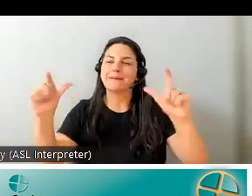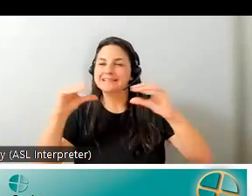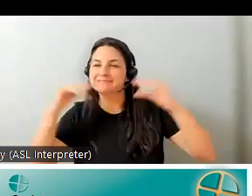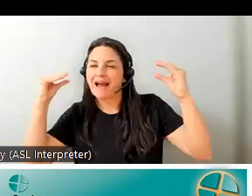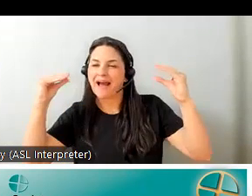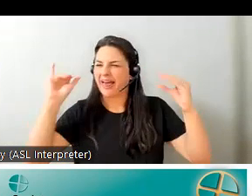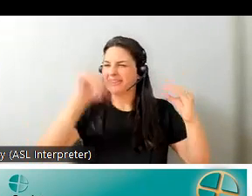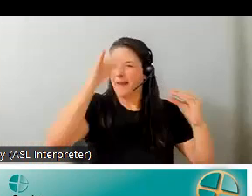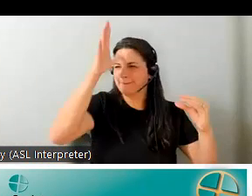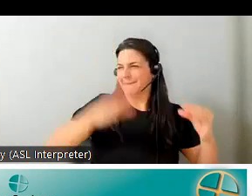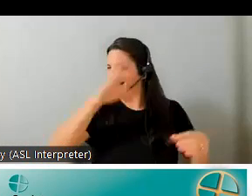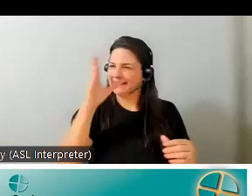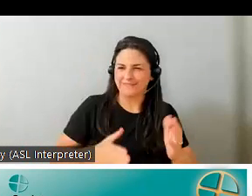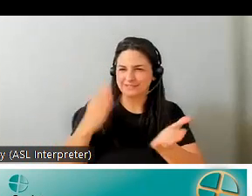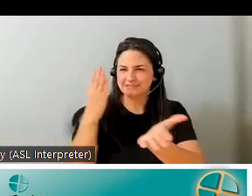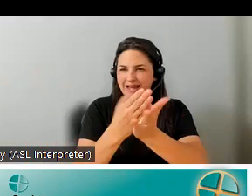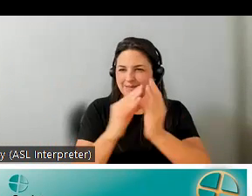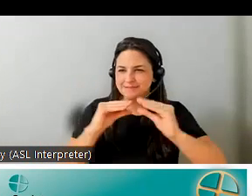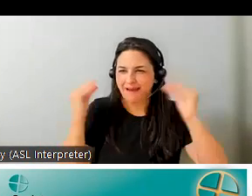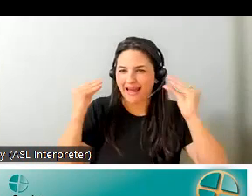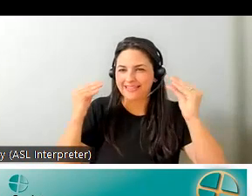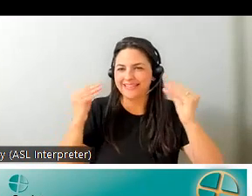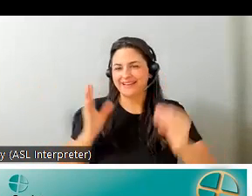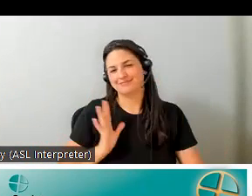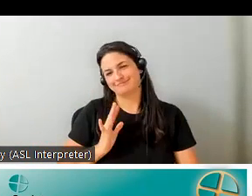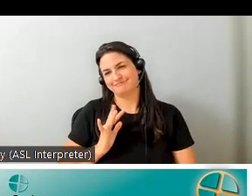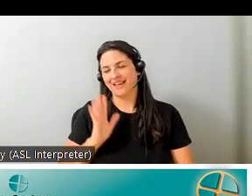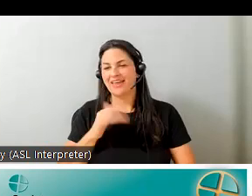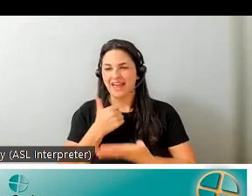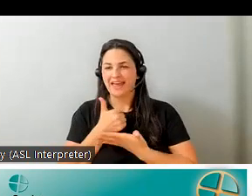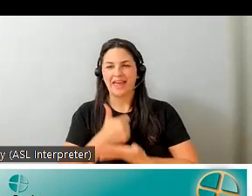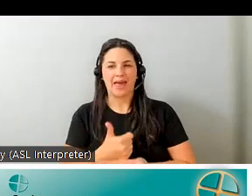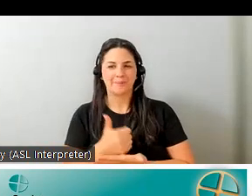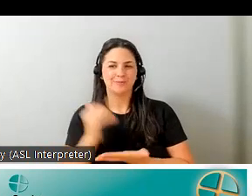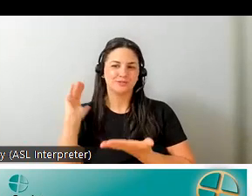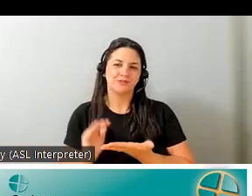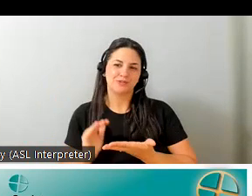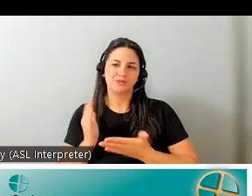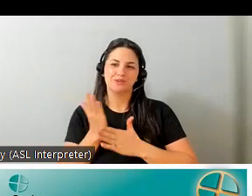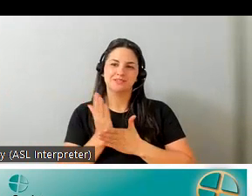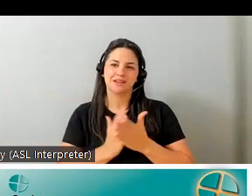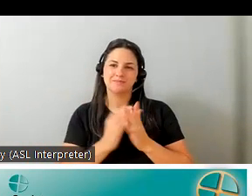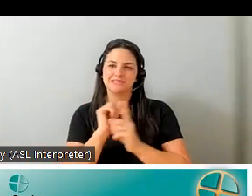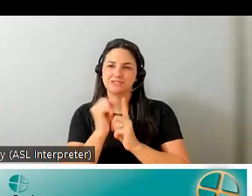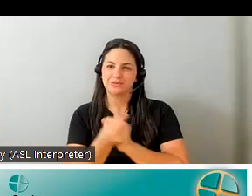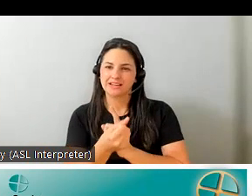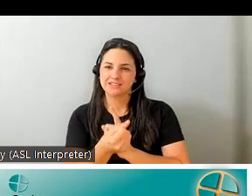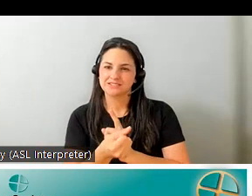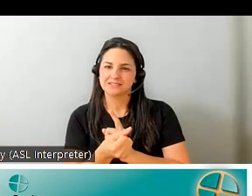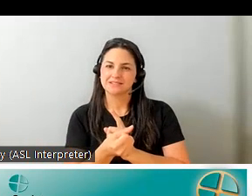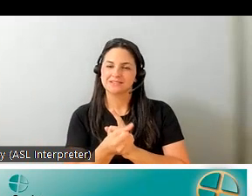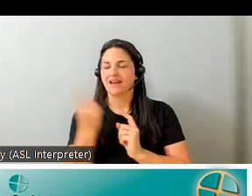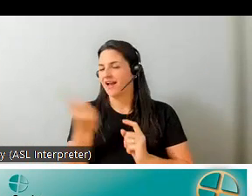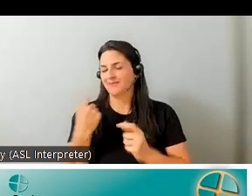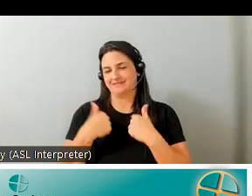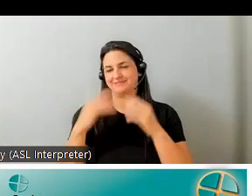never stopped smiling uh and that helps from time to time to diffuse some of the heated uh situations you find yourself in